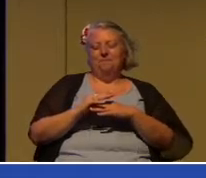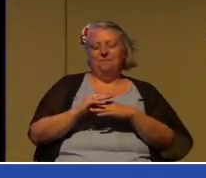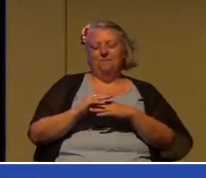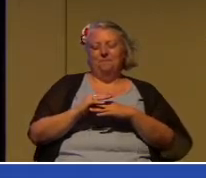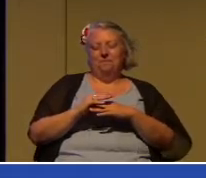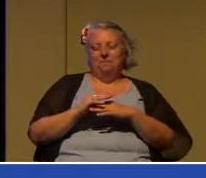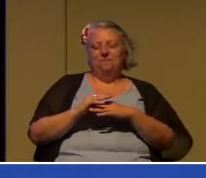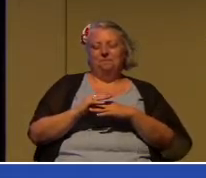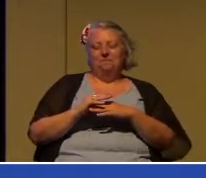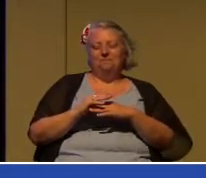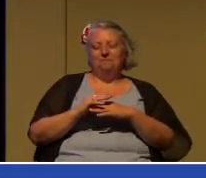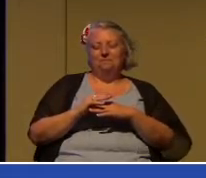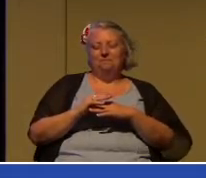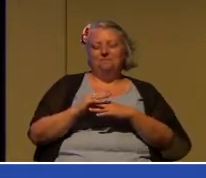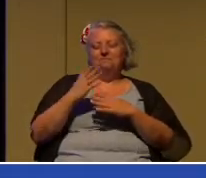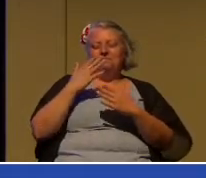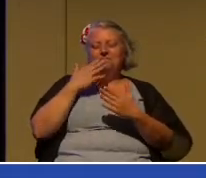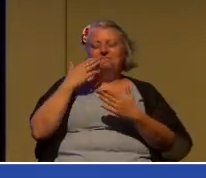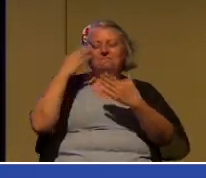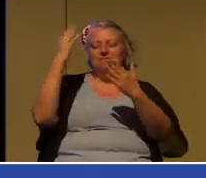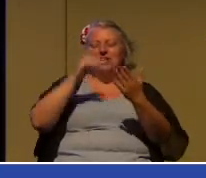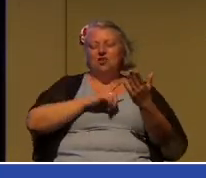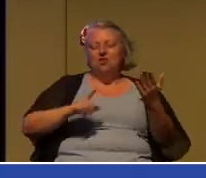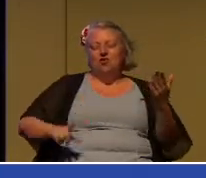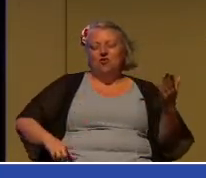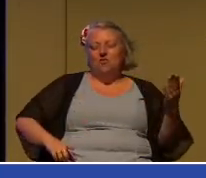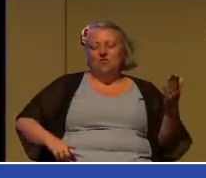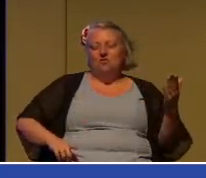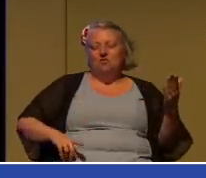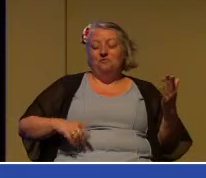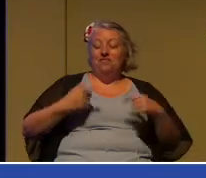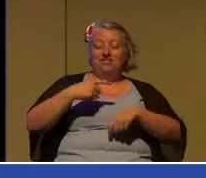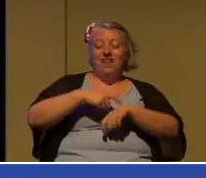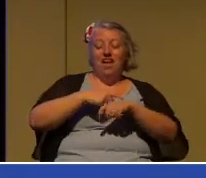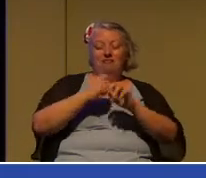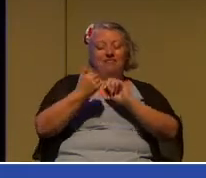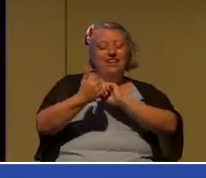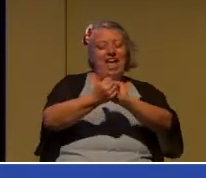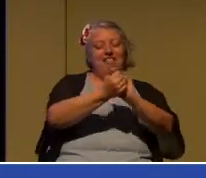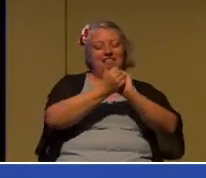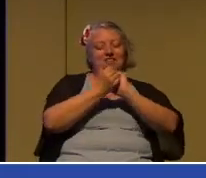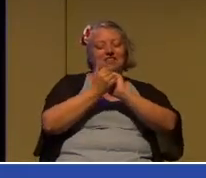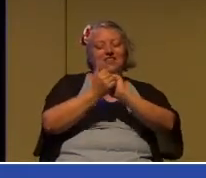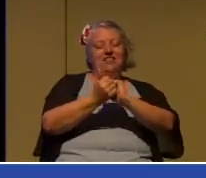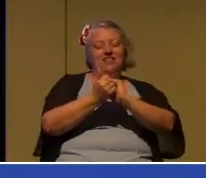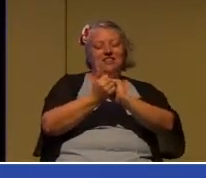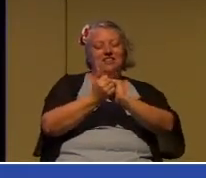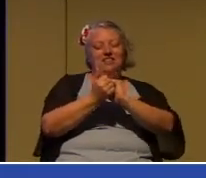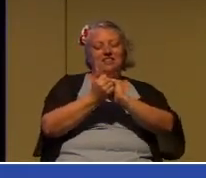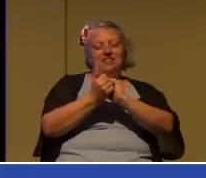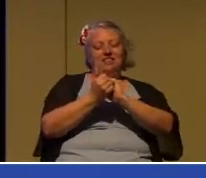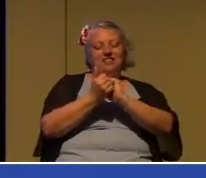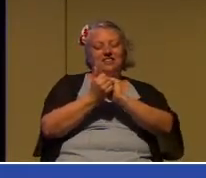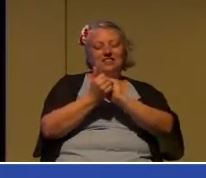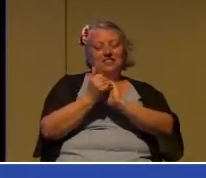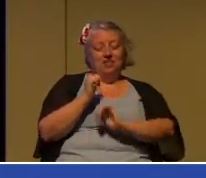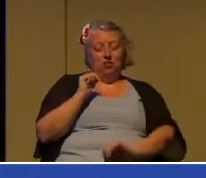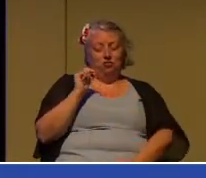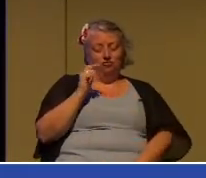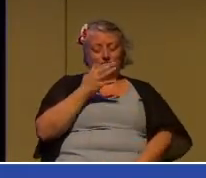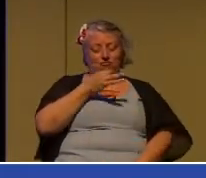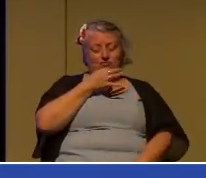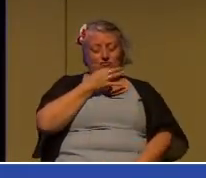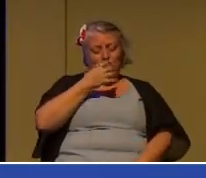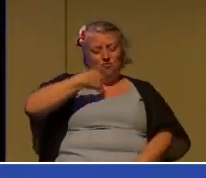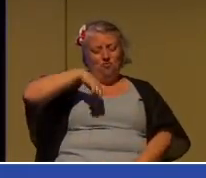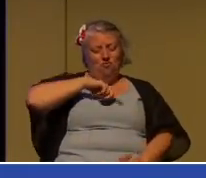we can bear more for it. So thank you, Lord, for this time together. In a little bit, we're going to go out and have